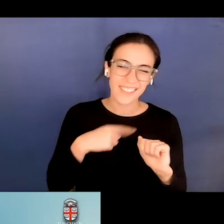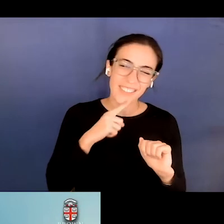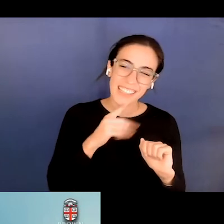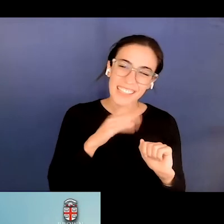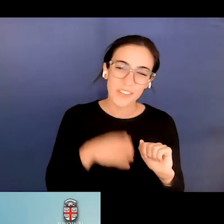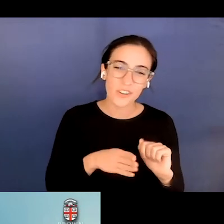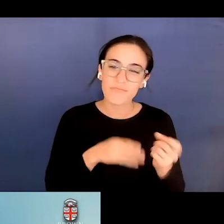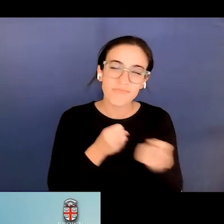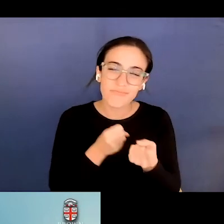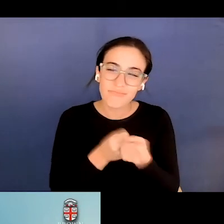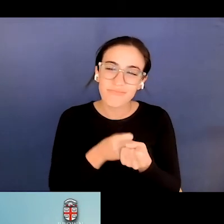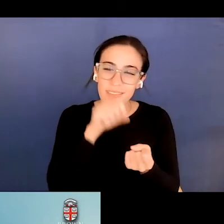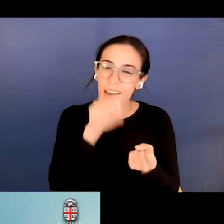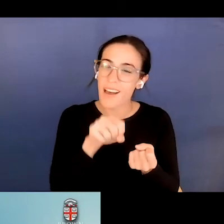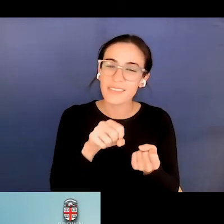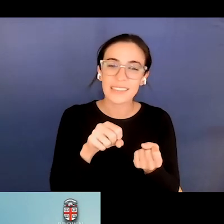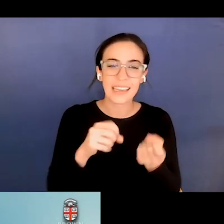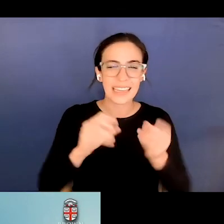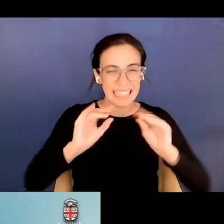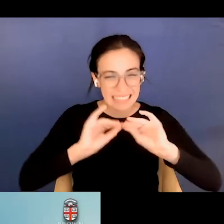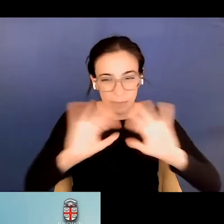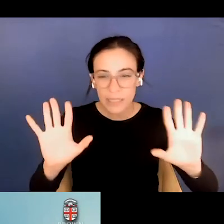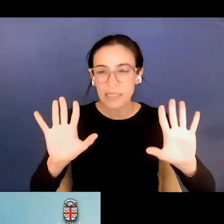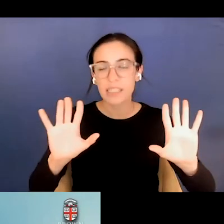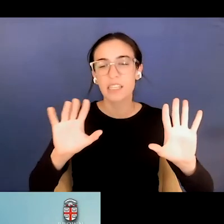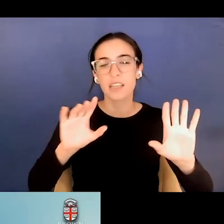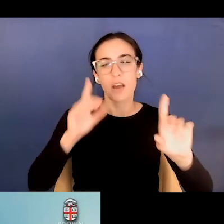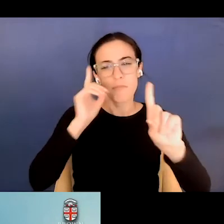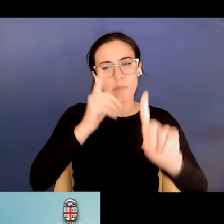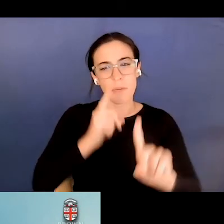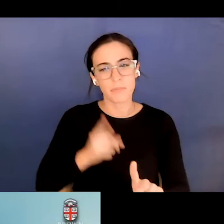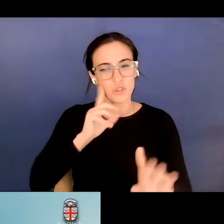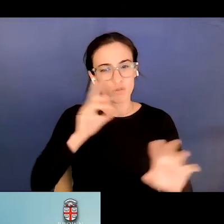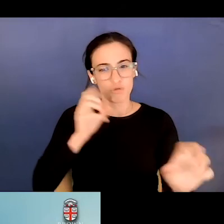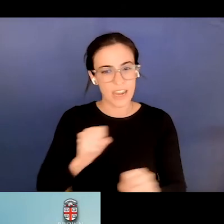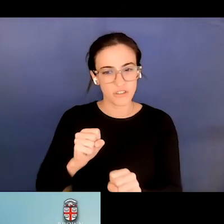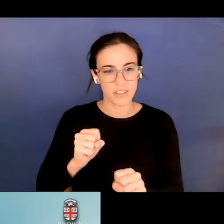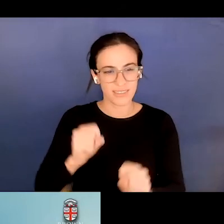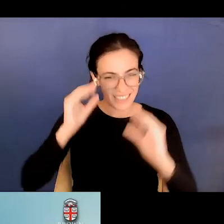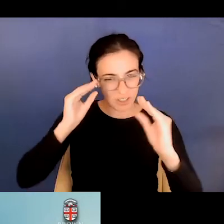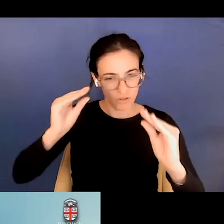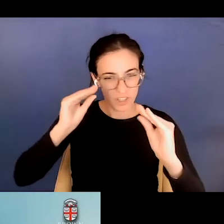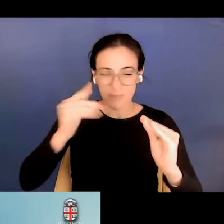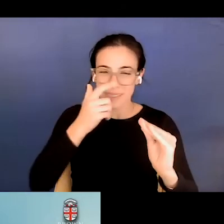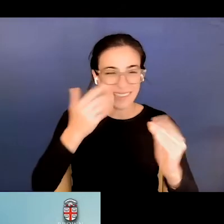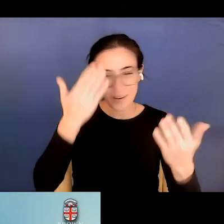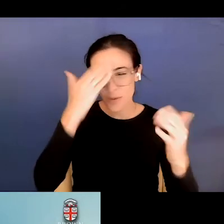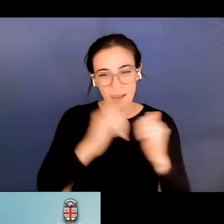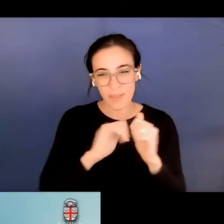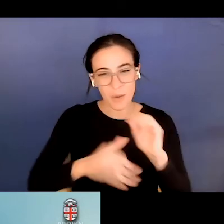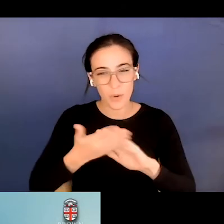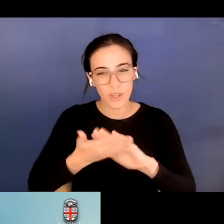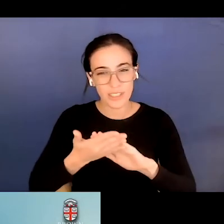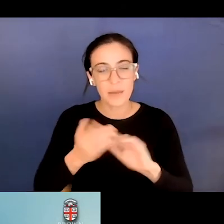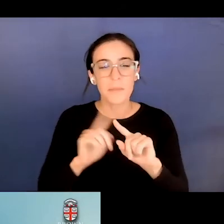proponent of sort of explicit strategy instruction because I just, I've never figured out how that works. Um, but, but taking